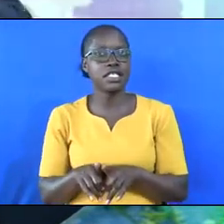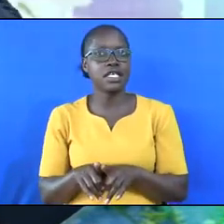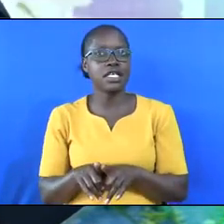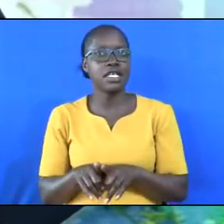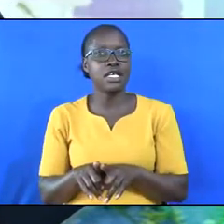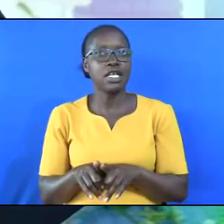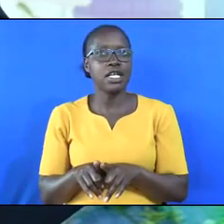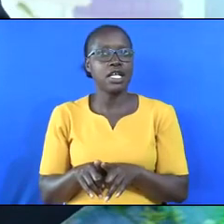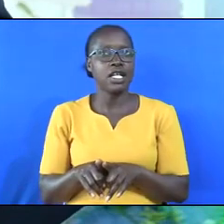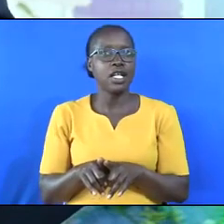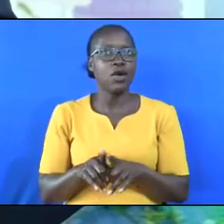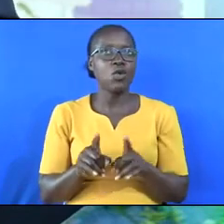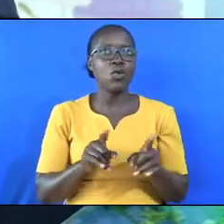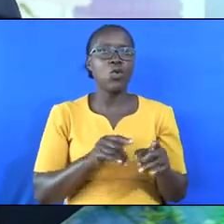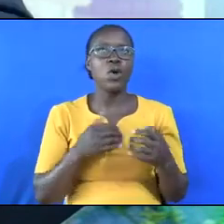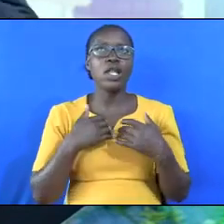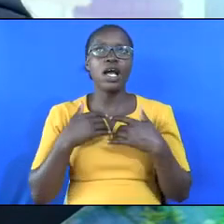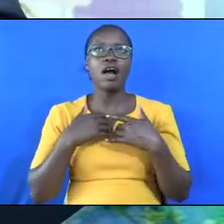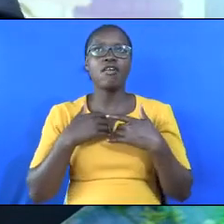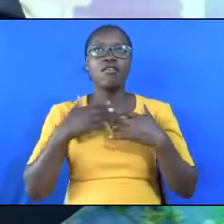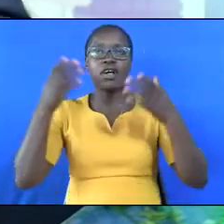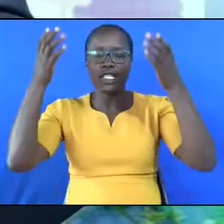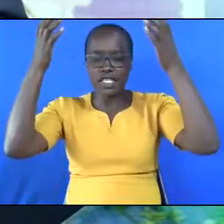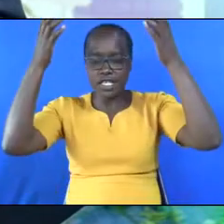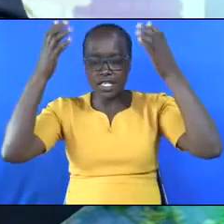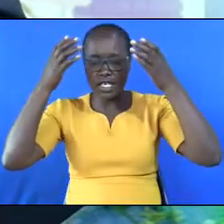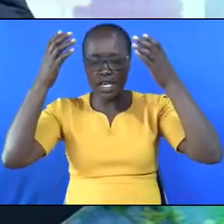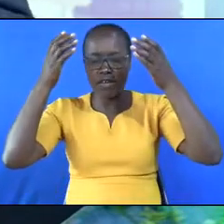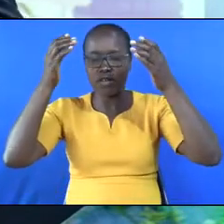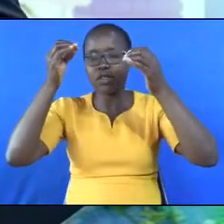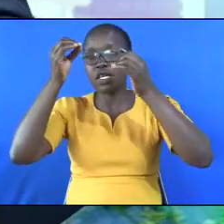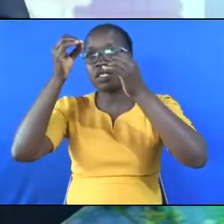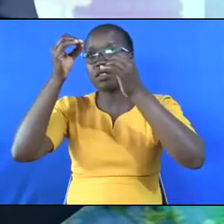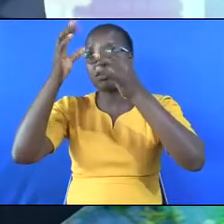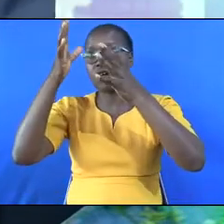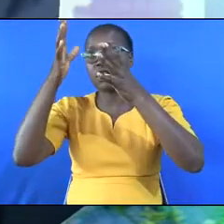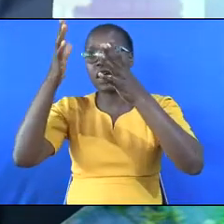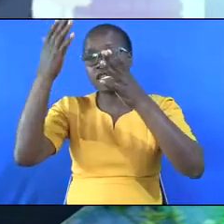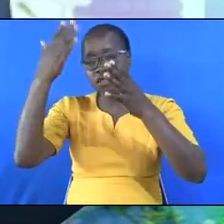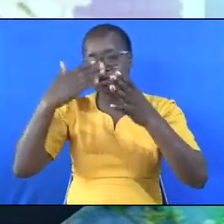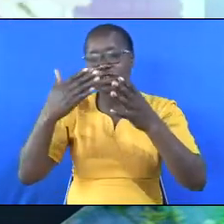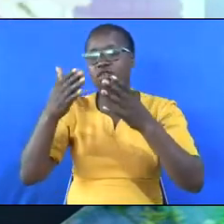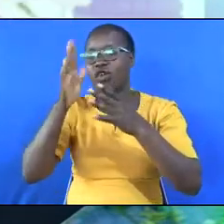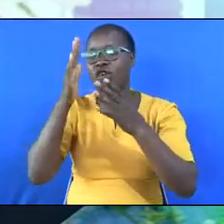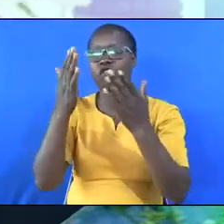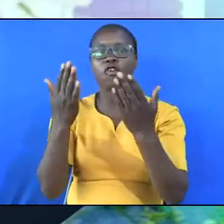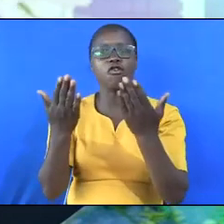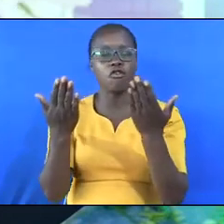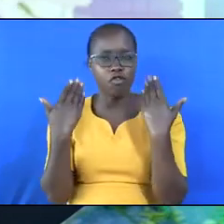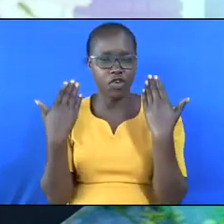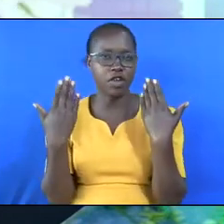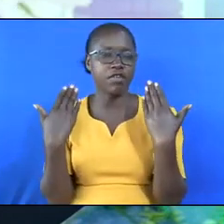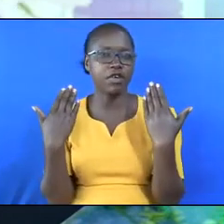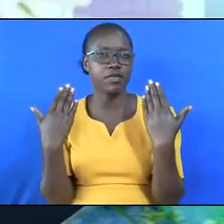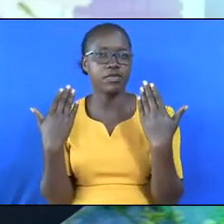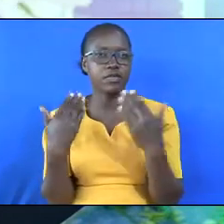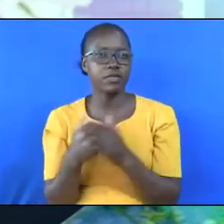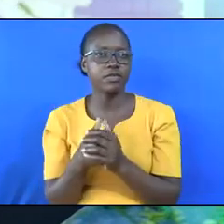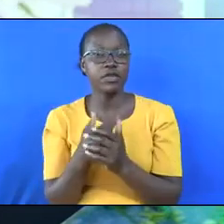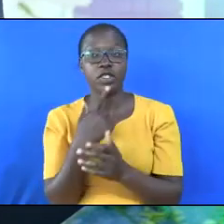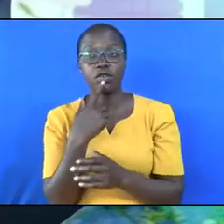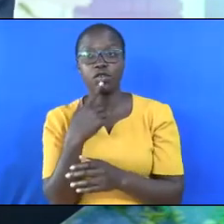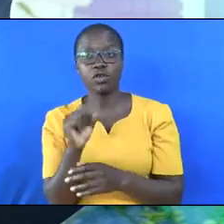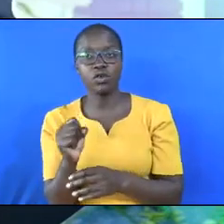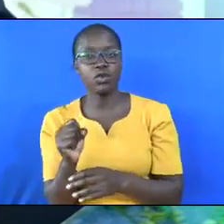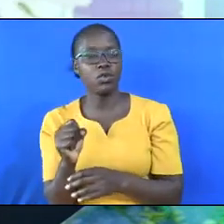be part of that heavenly throne that will praise God forever. Amen? Amen. So